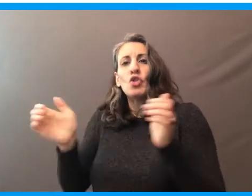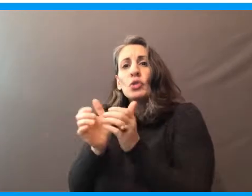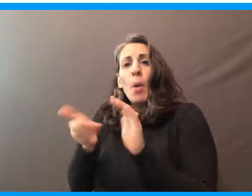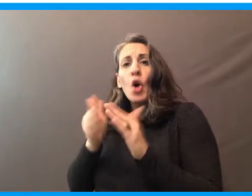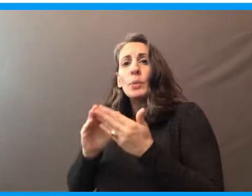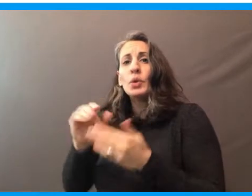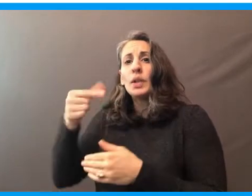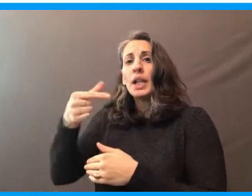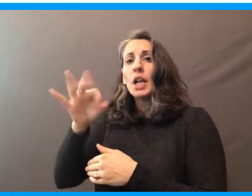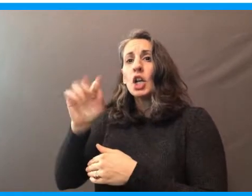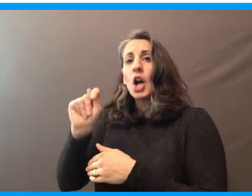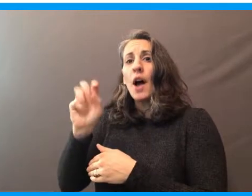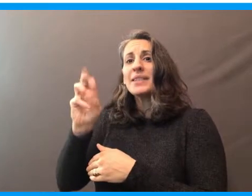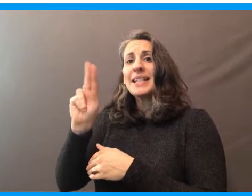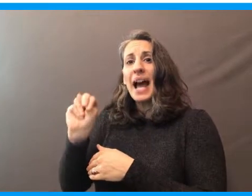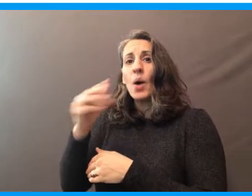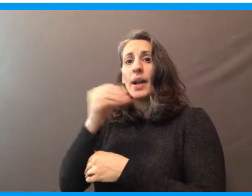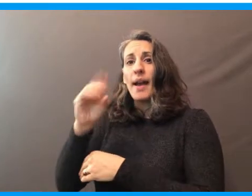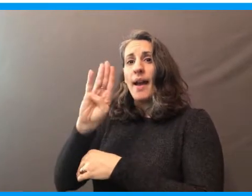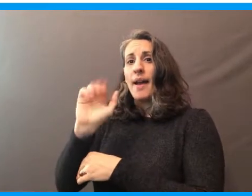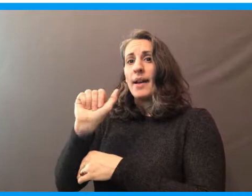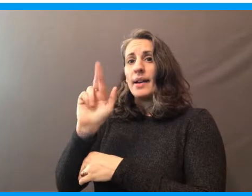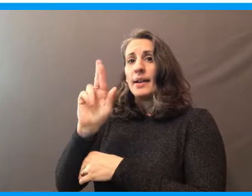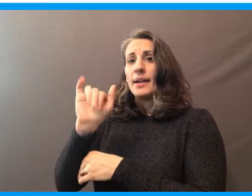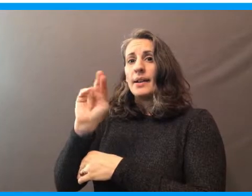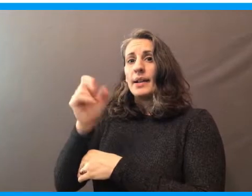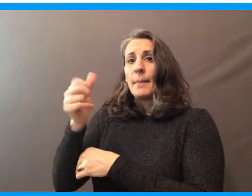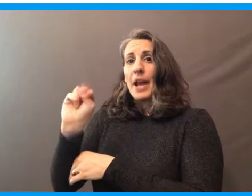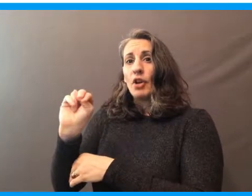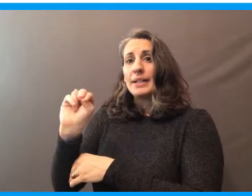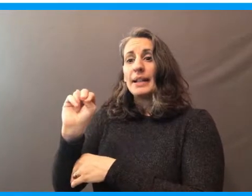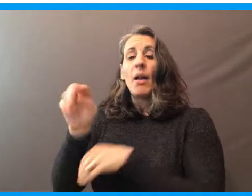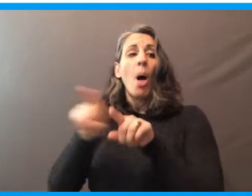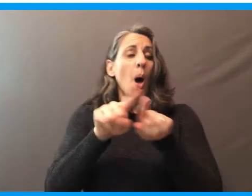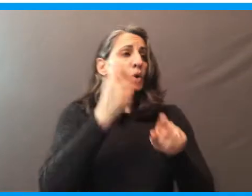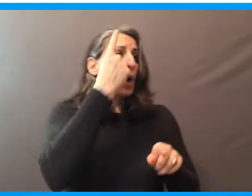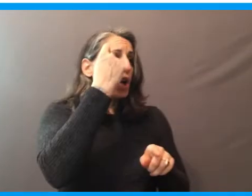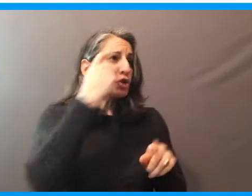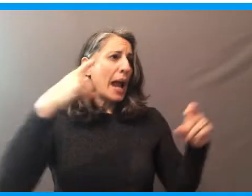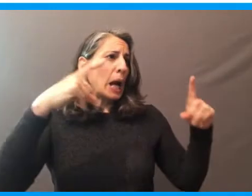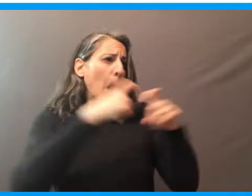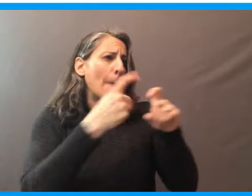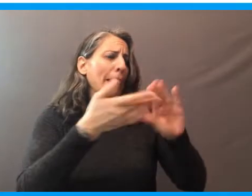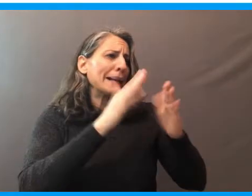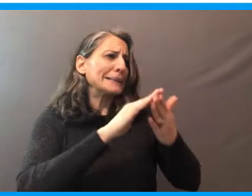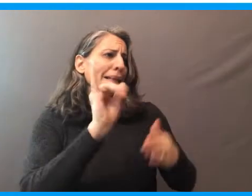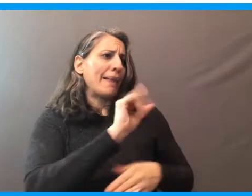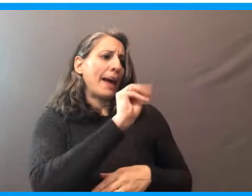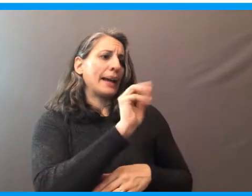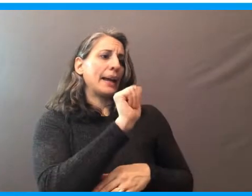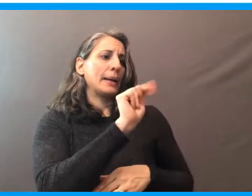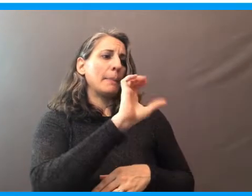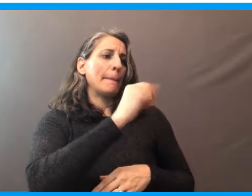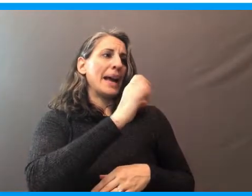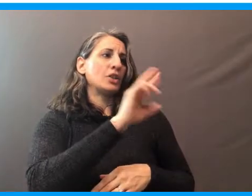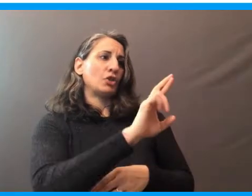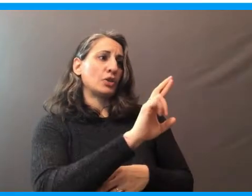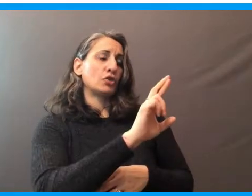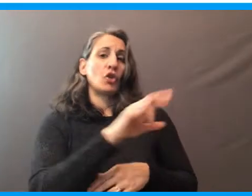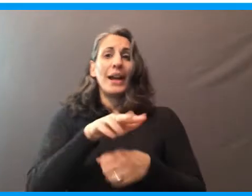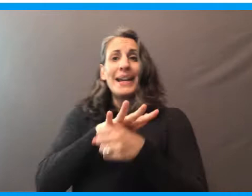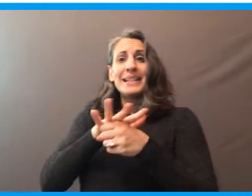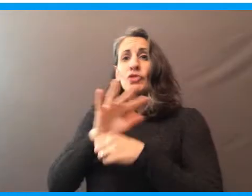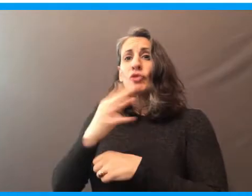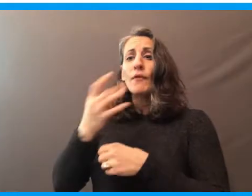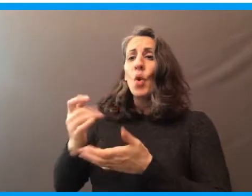Goffstown and Barrington, as well as understands the complexities of larger cities like Manchester. District 4 deserves